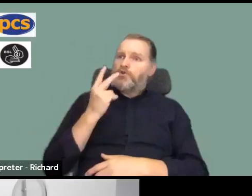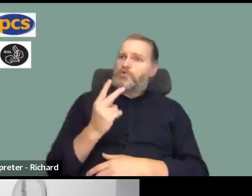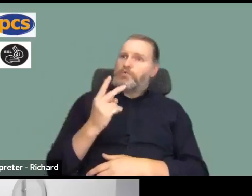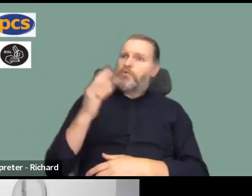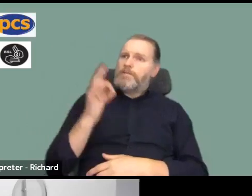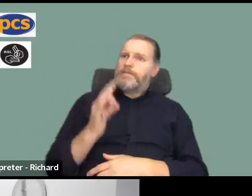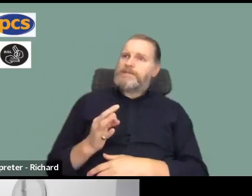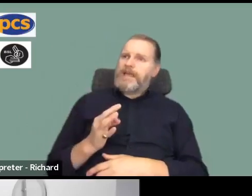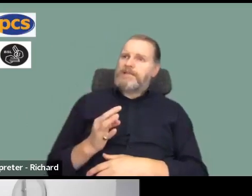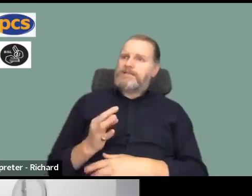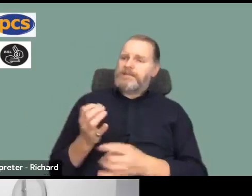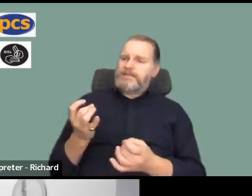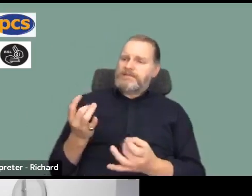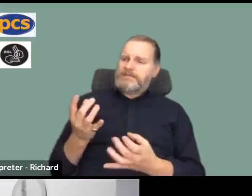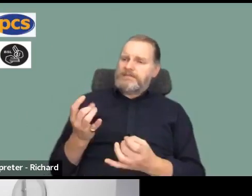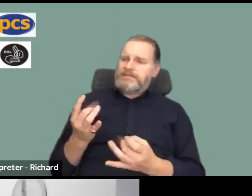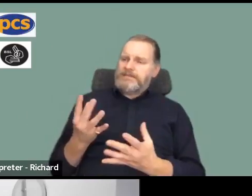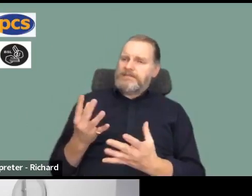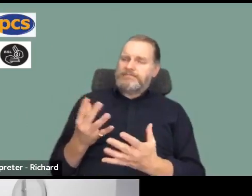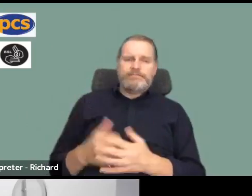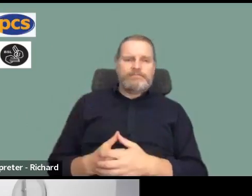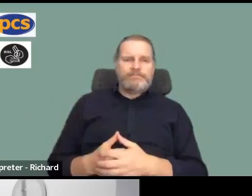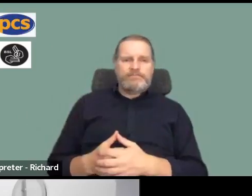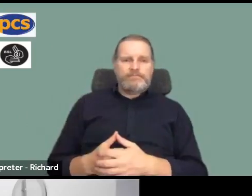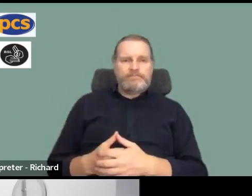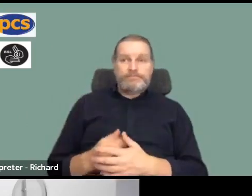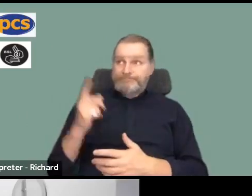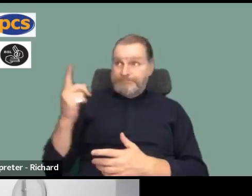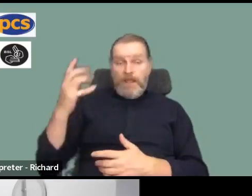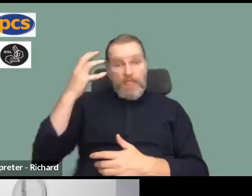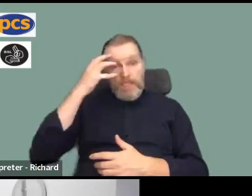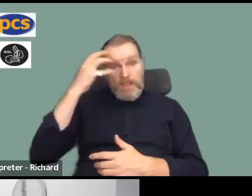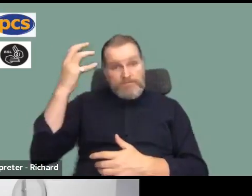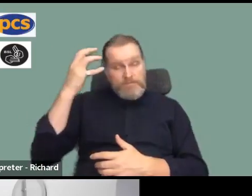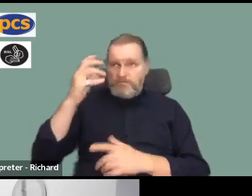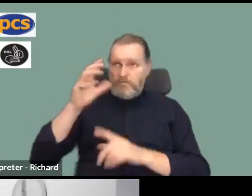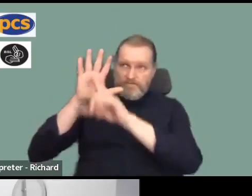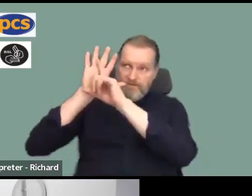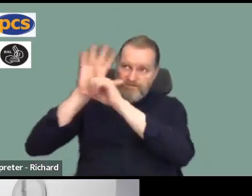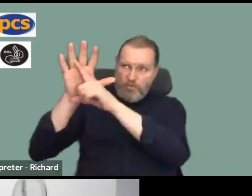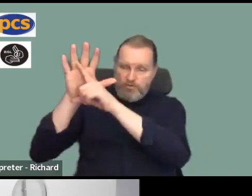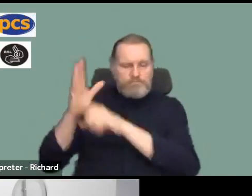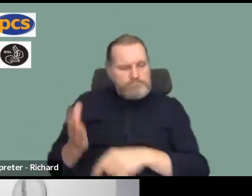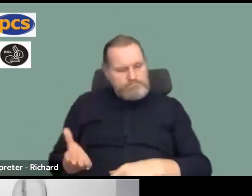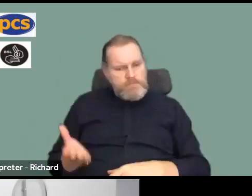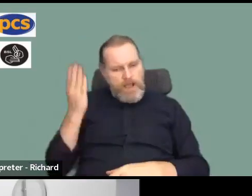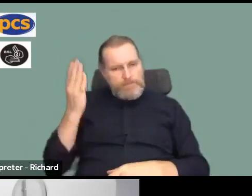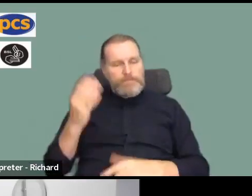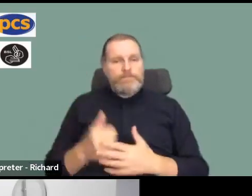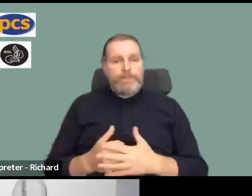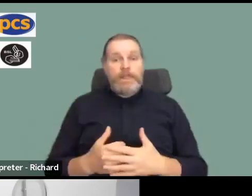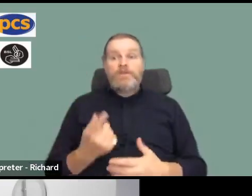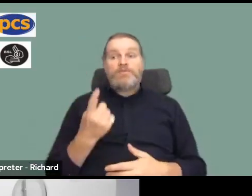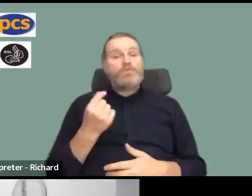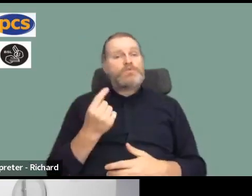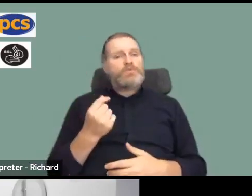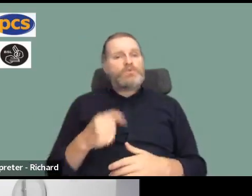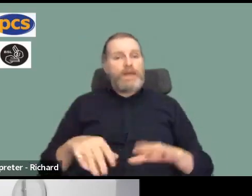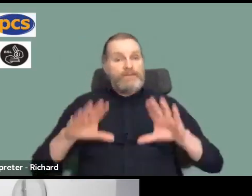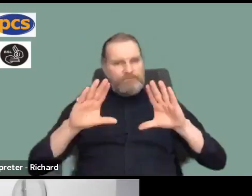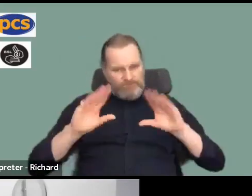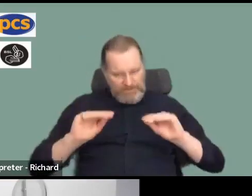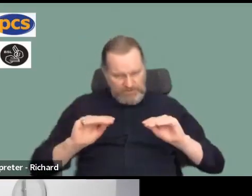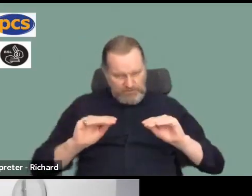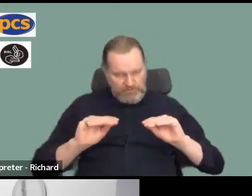see from that the only way to bridge that gap is the government feeling that we can force them to do more so we're going to just finish I think on this